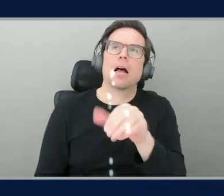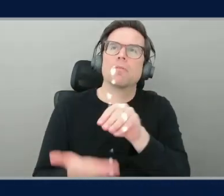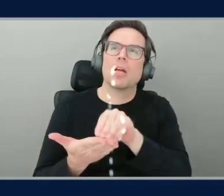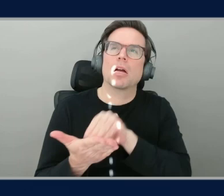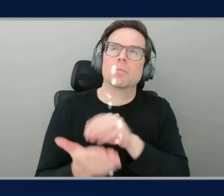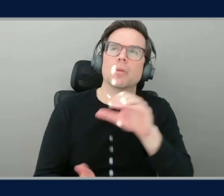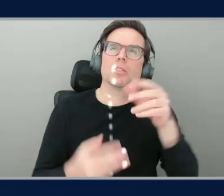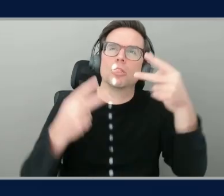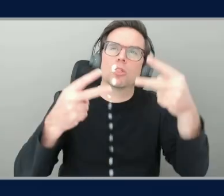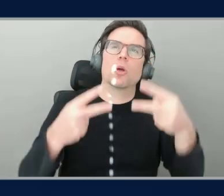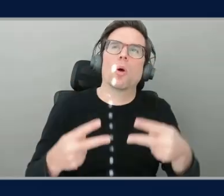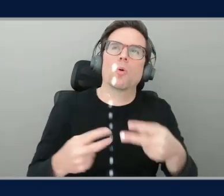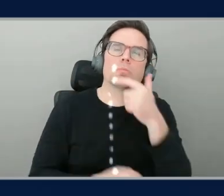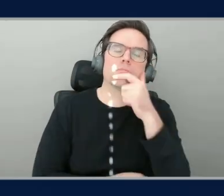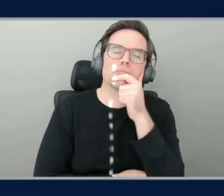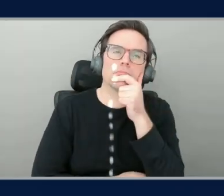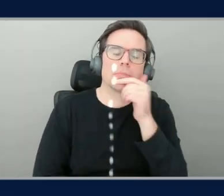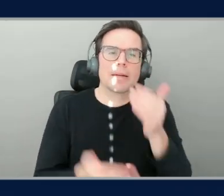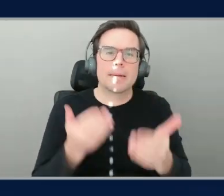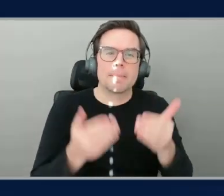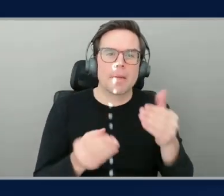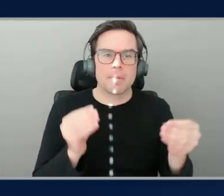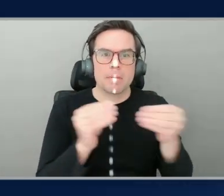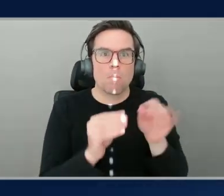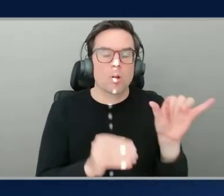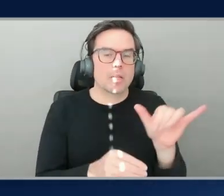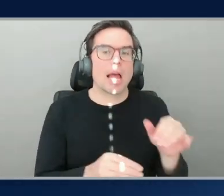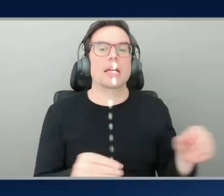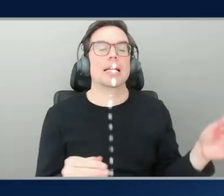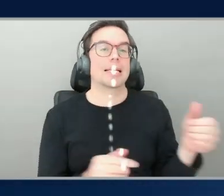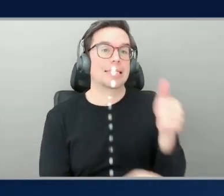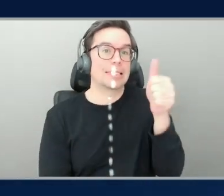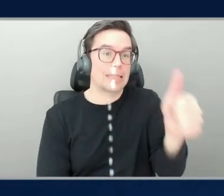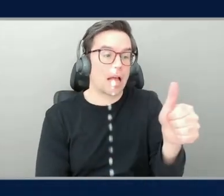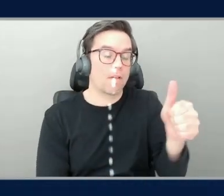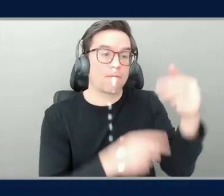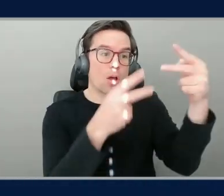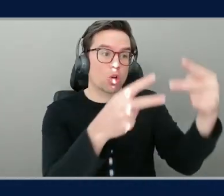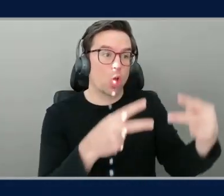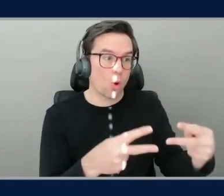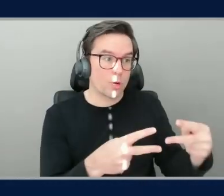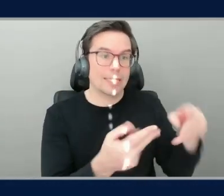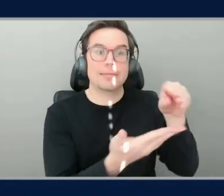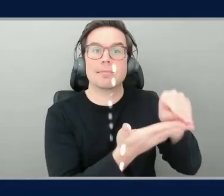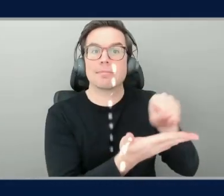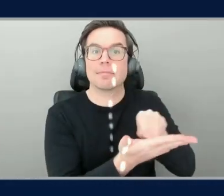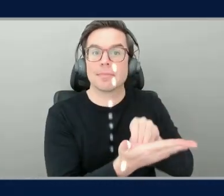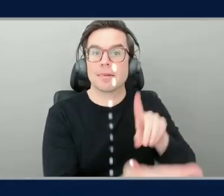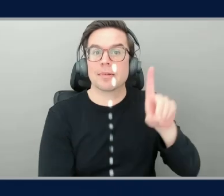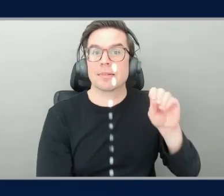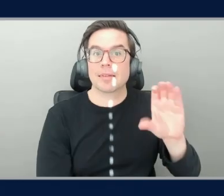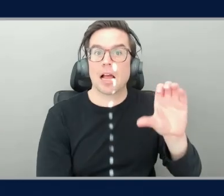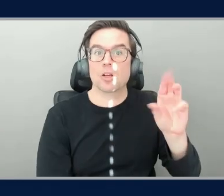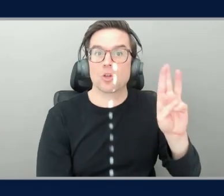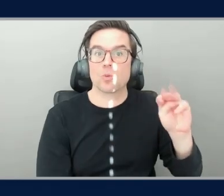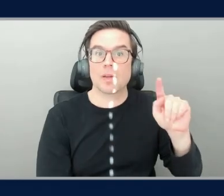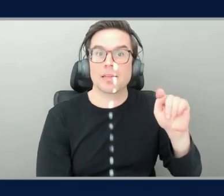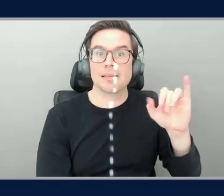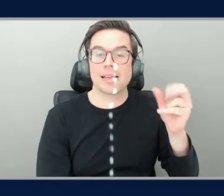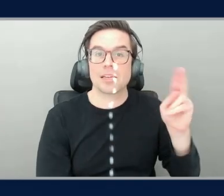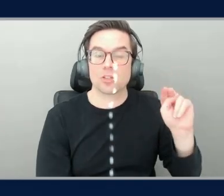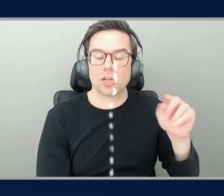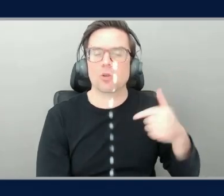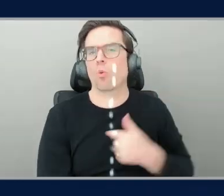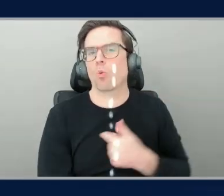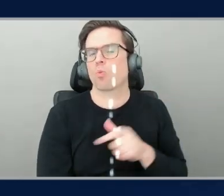as effectively self-coding documentation? We're writing the prompt, which is kind of the documentation for the problem that we'd like to solve and how we want to